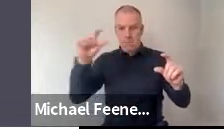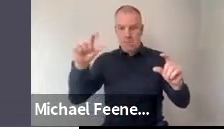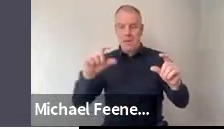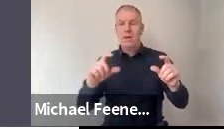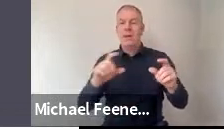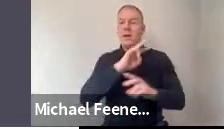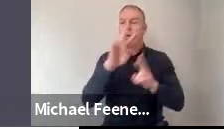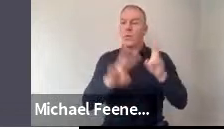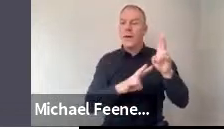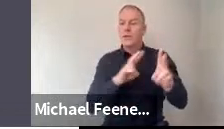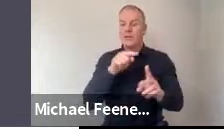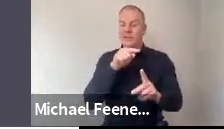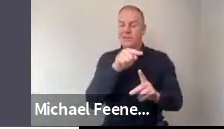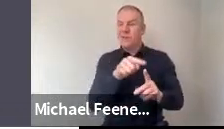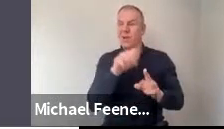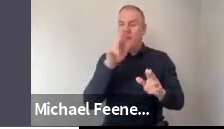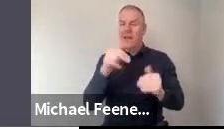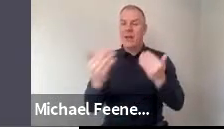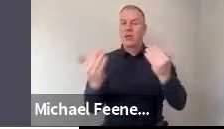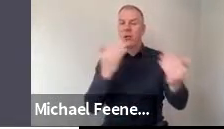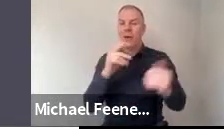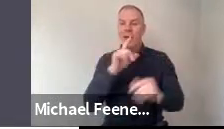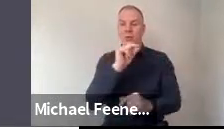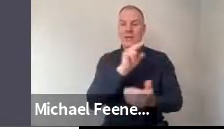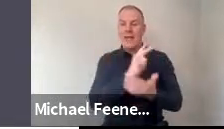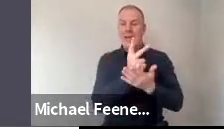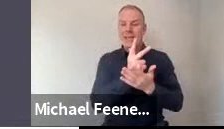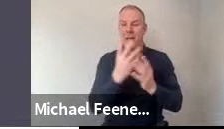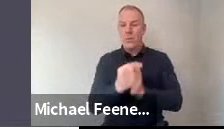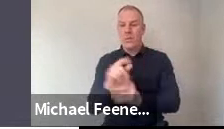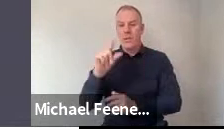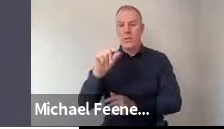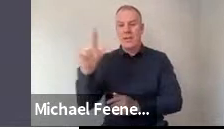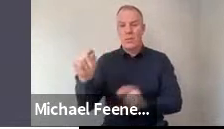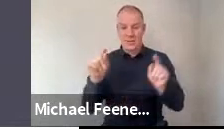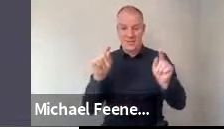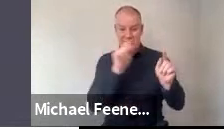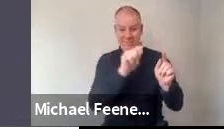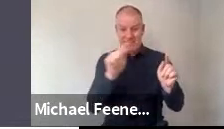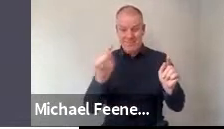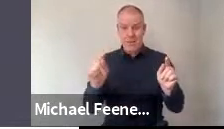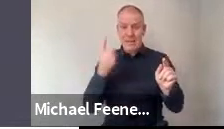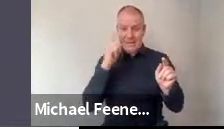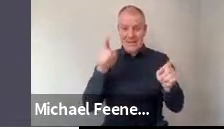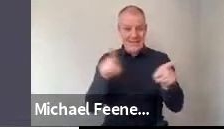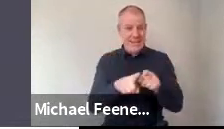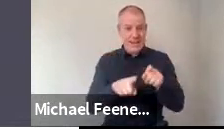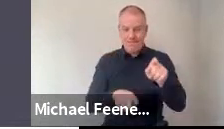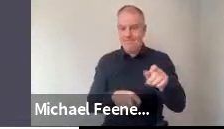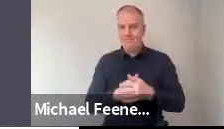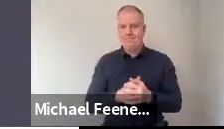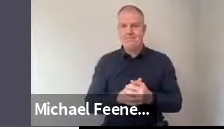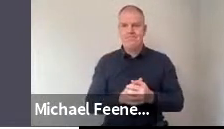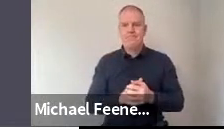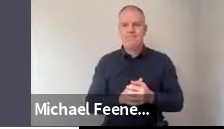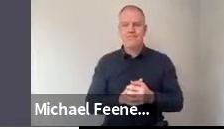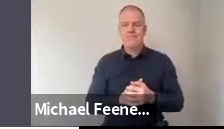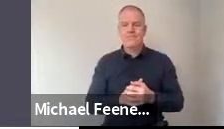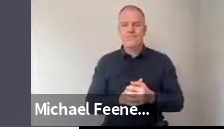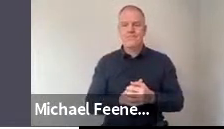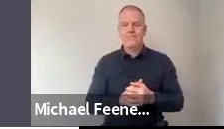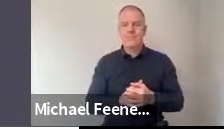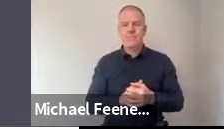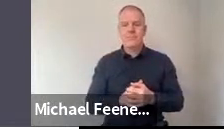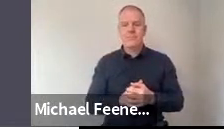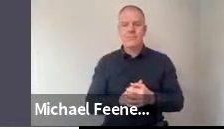where we were able to compare the 2018 to the 2020. 2020. So we also did that here looking at whether